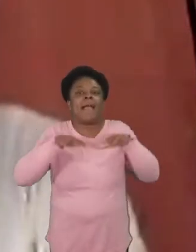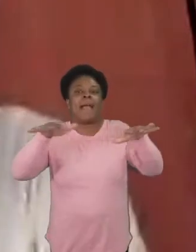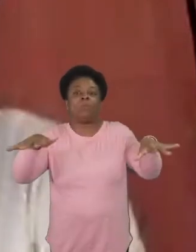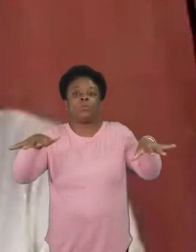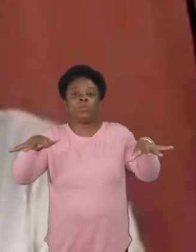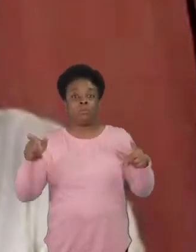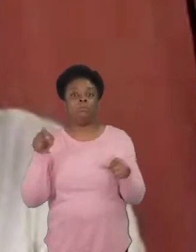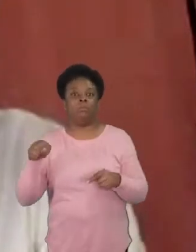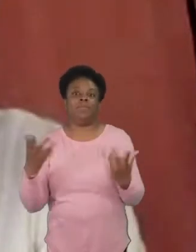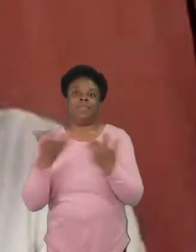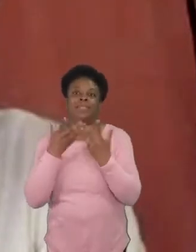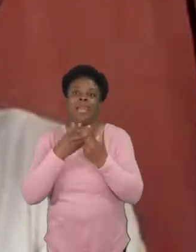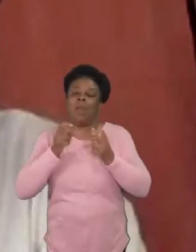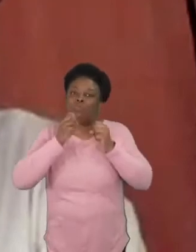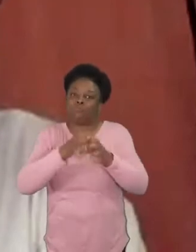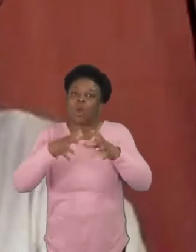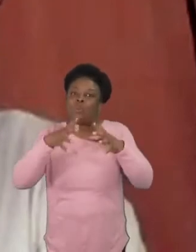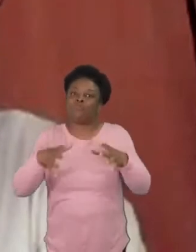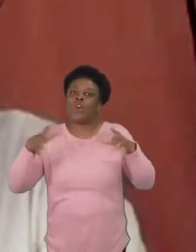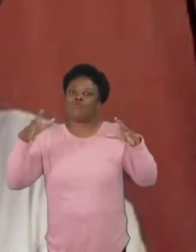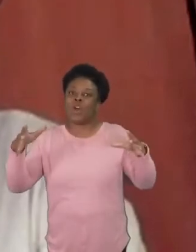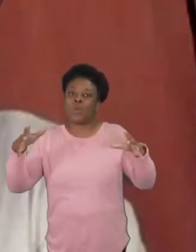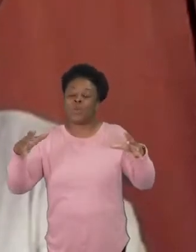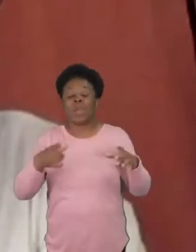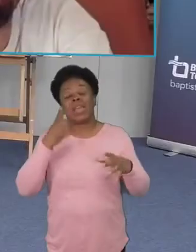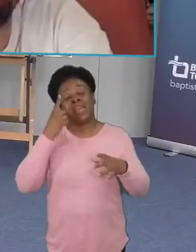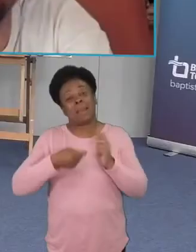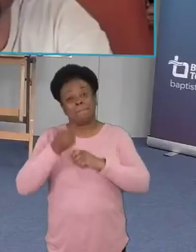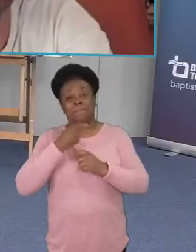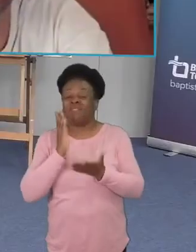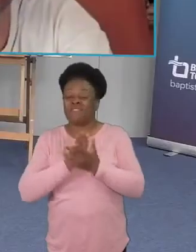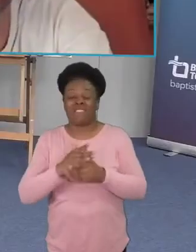you know very organically as a community